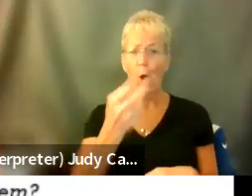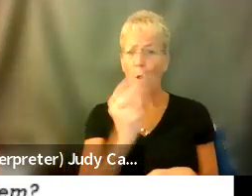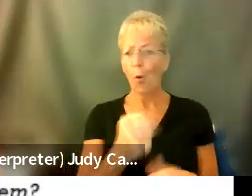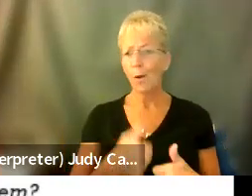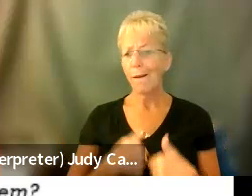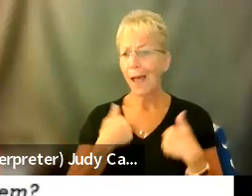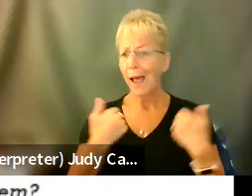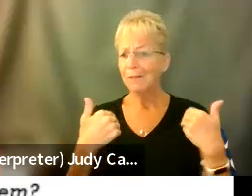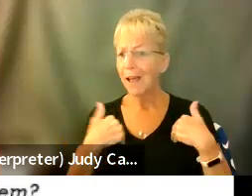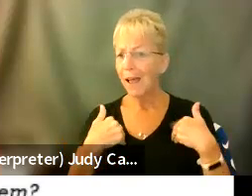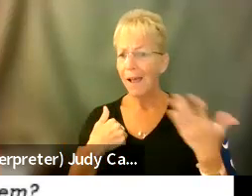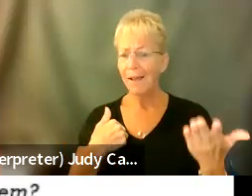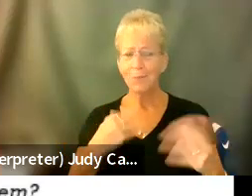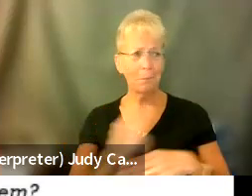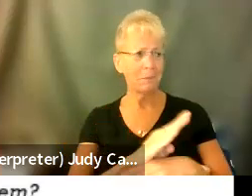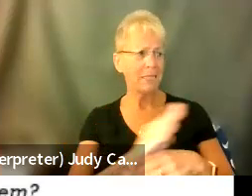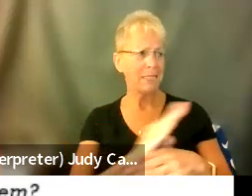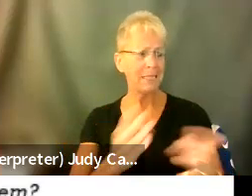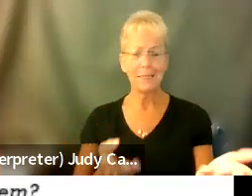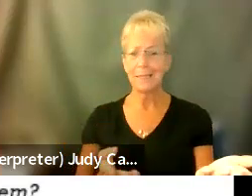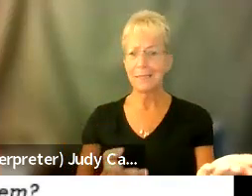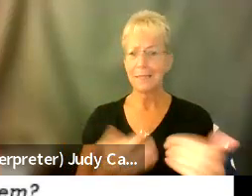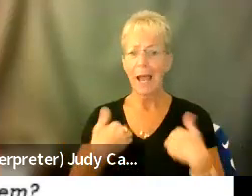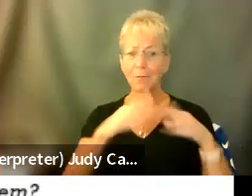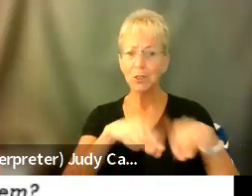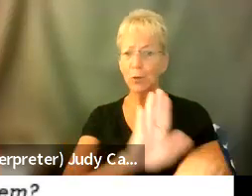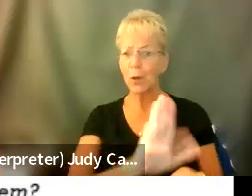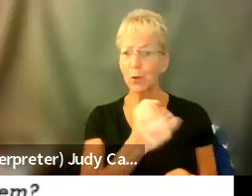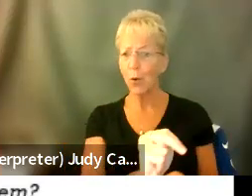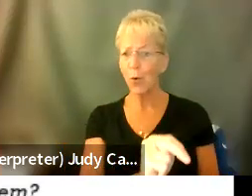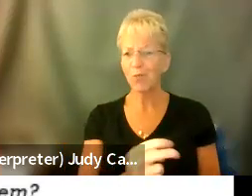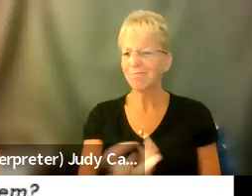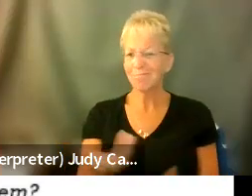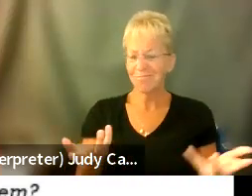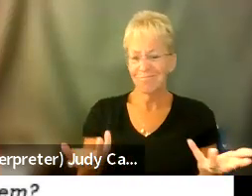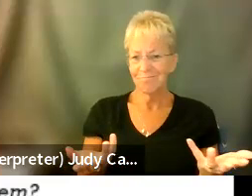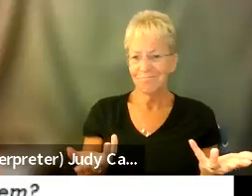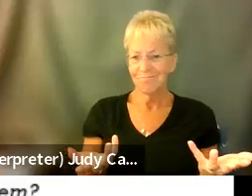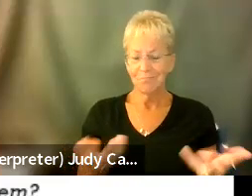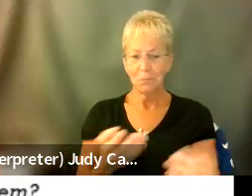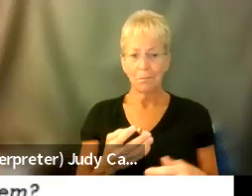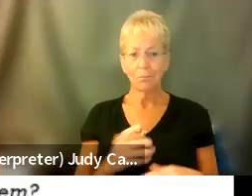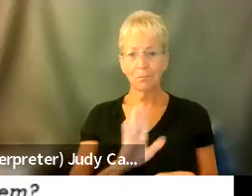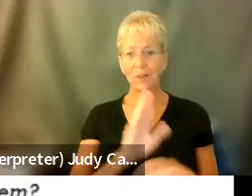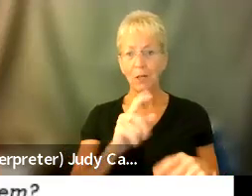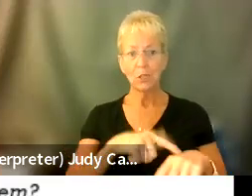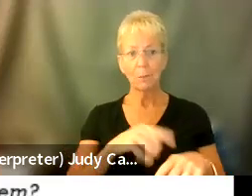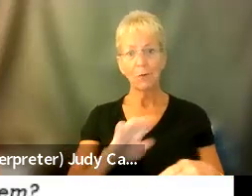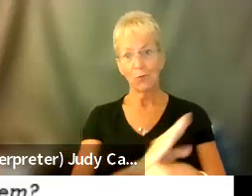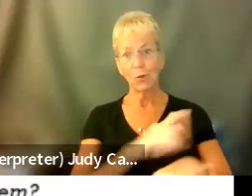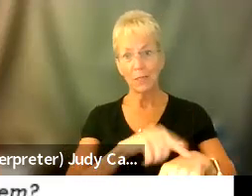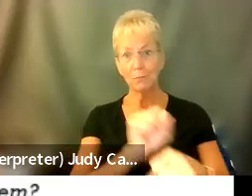things, and they were busy. And a lot of them had kids. And, you know, having kids is a full-time job.